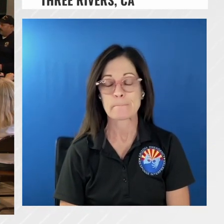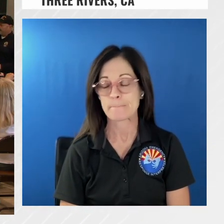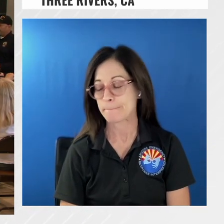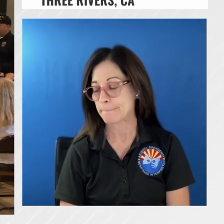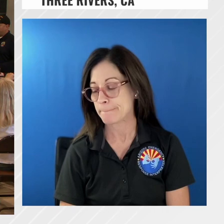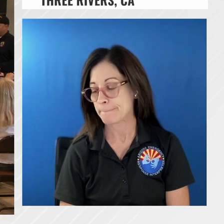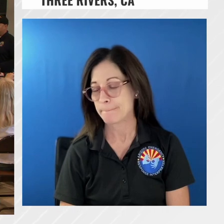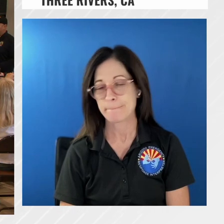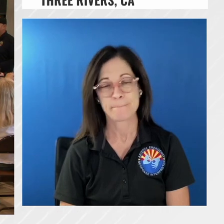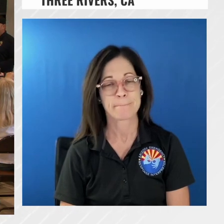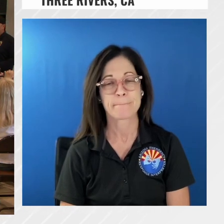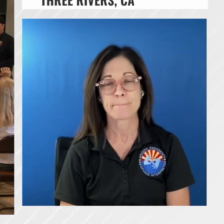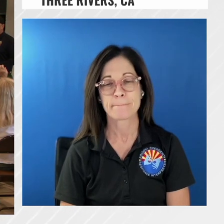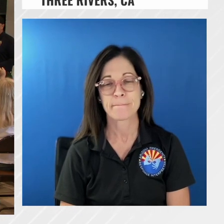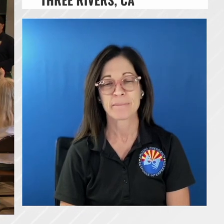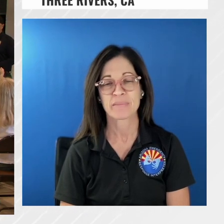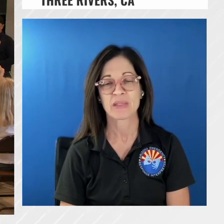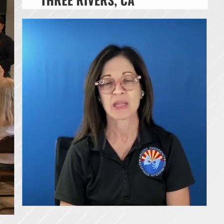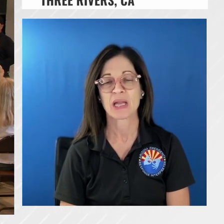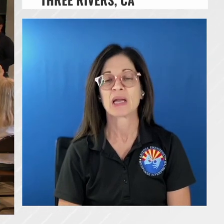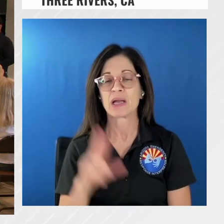yes